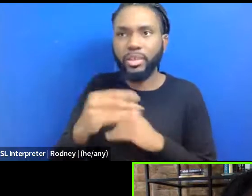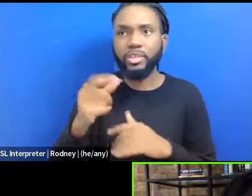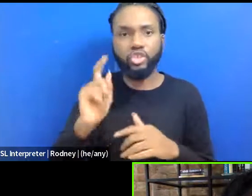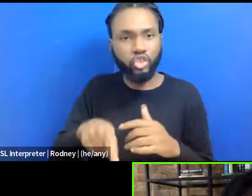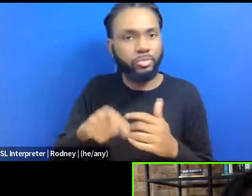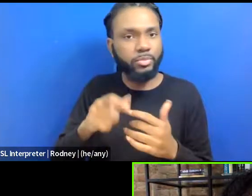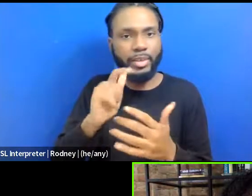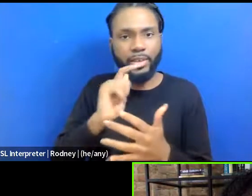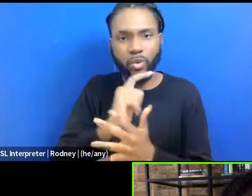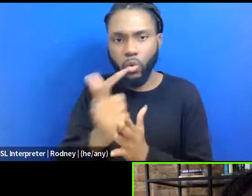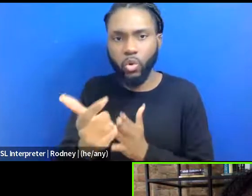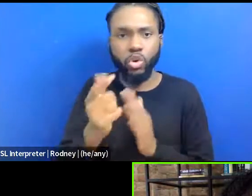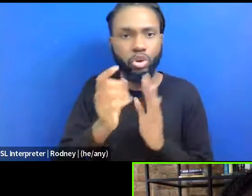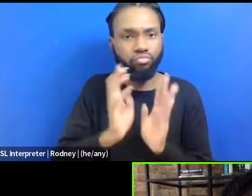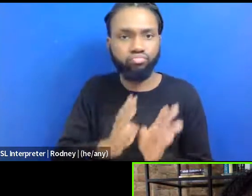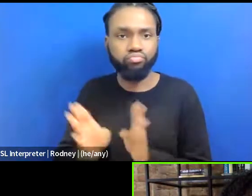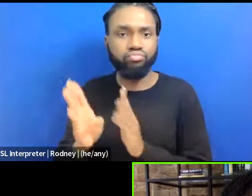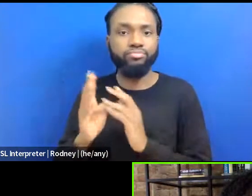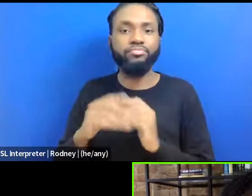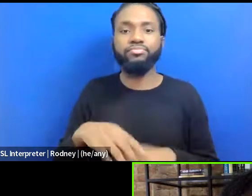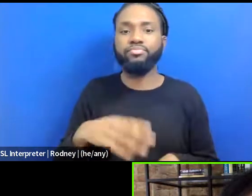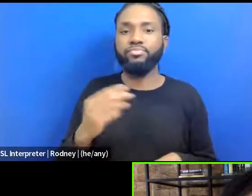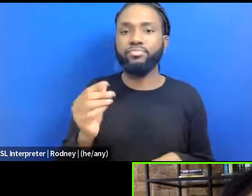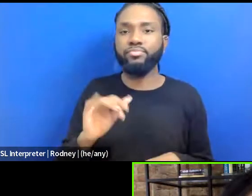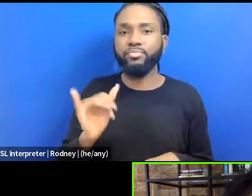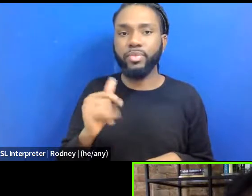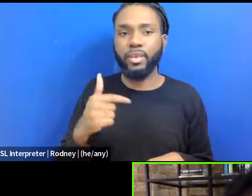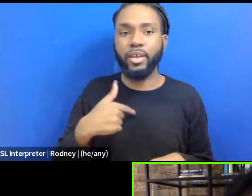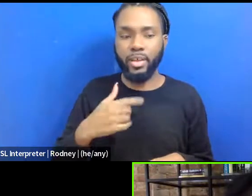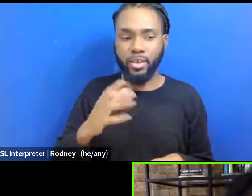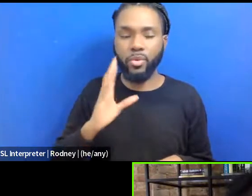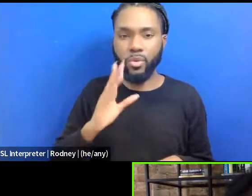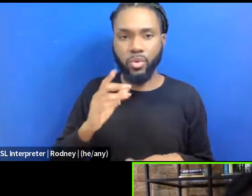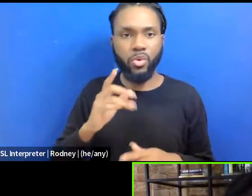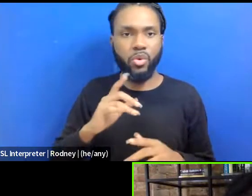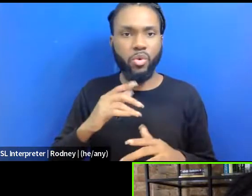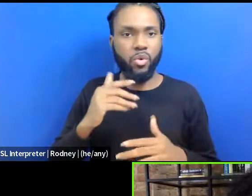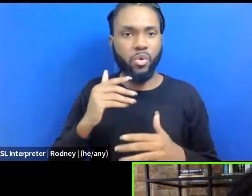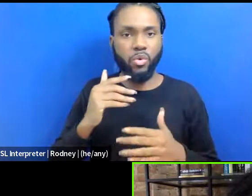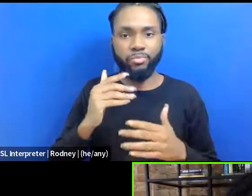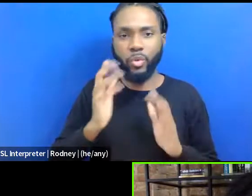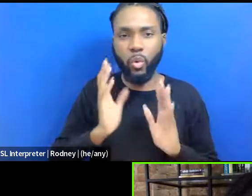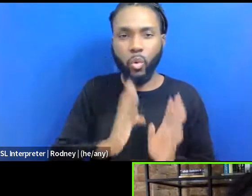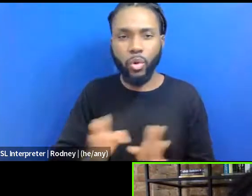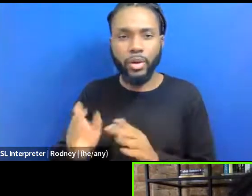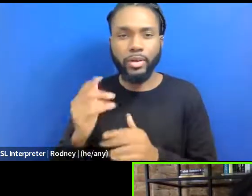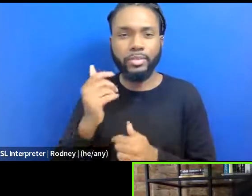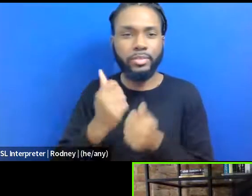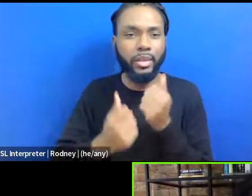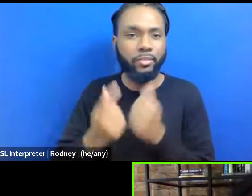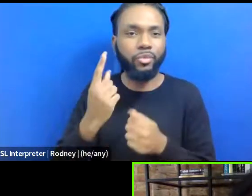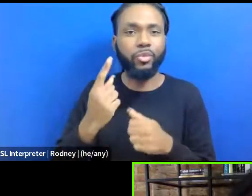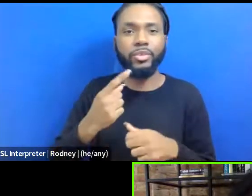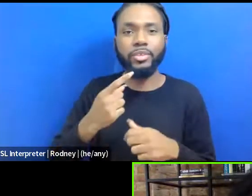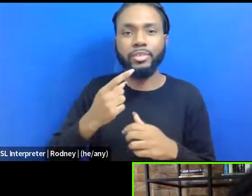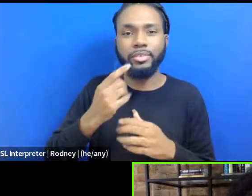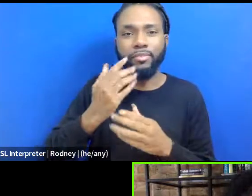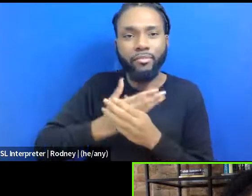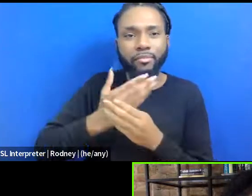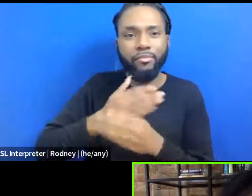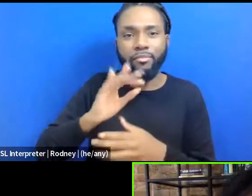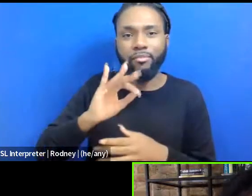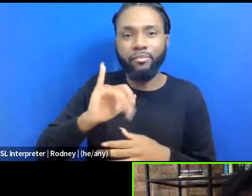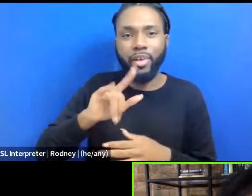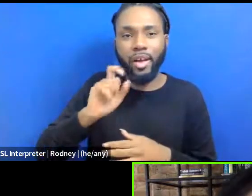order. Um, and like, I would organize everybody's, uh, everybody's files on our,